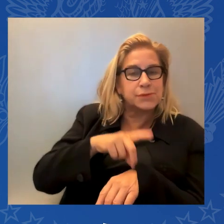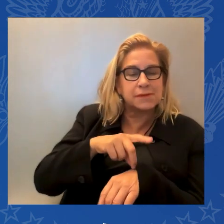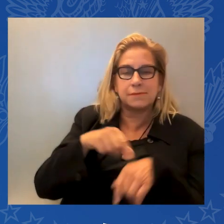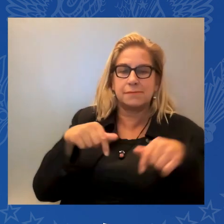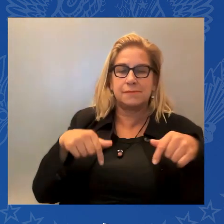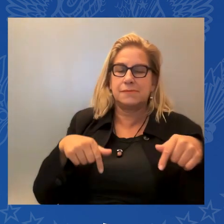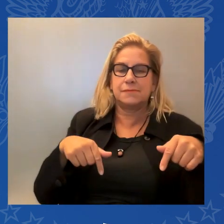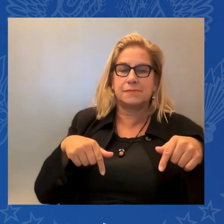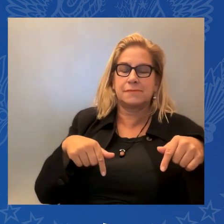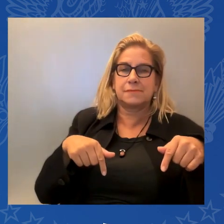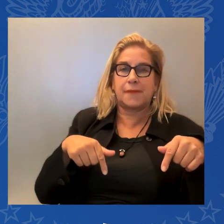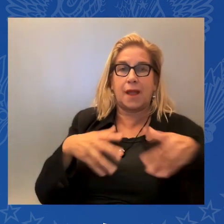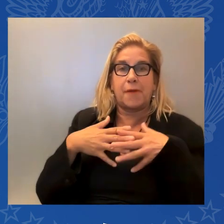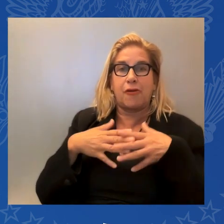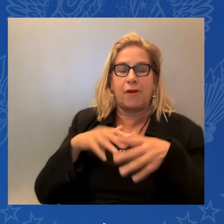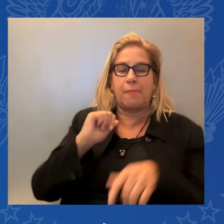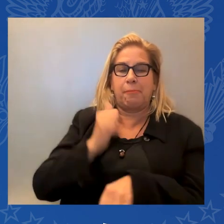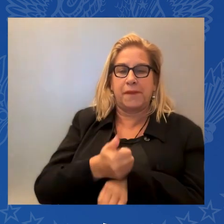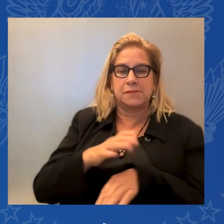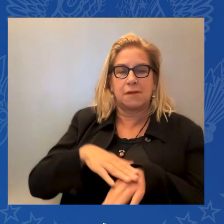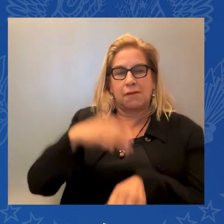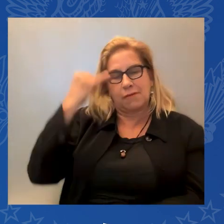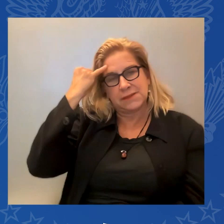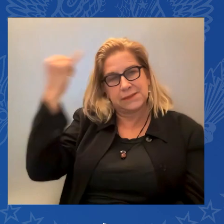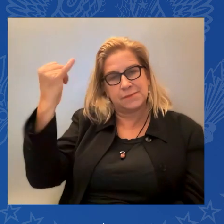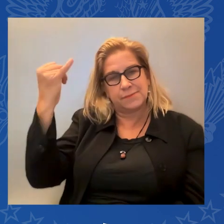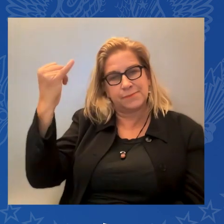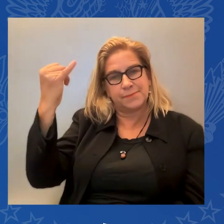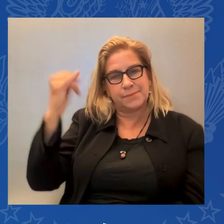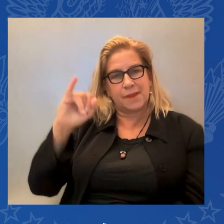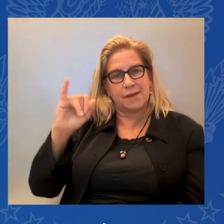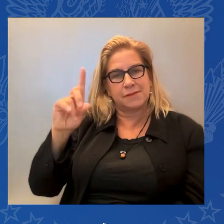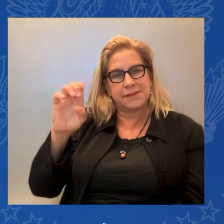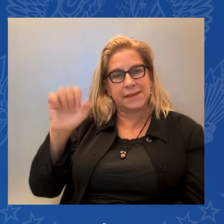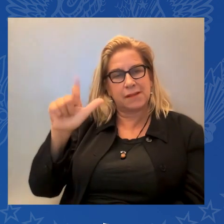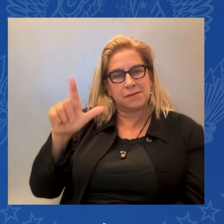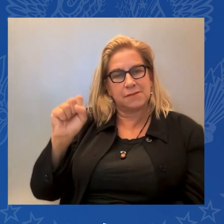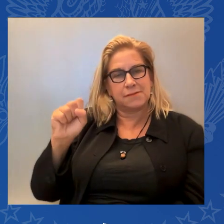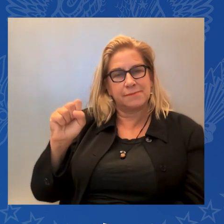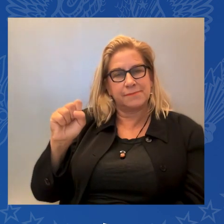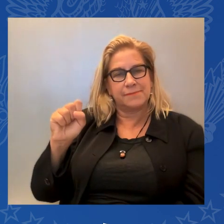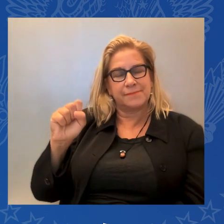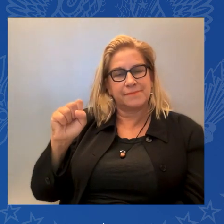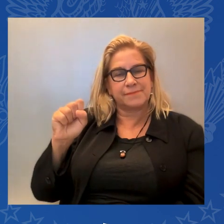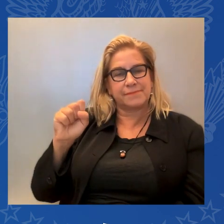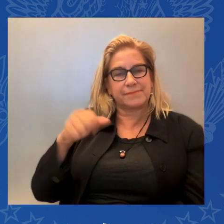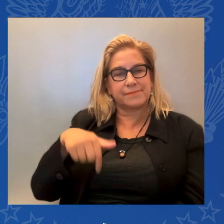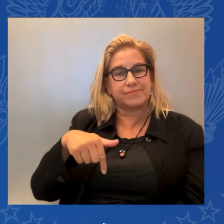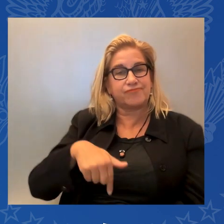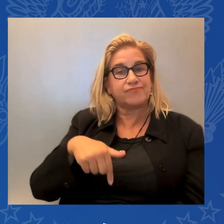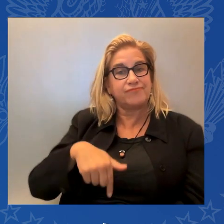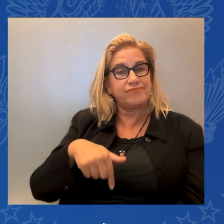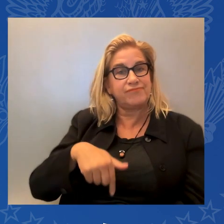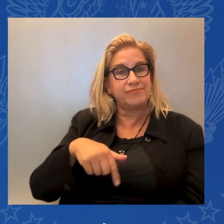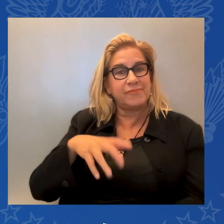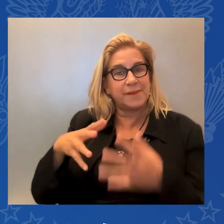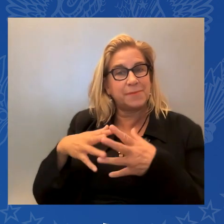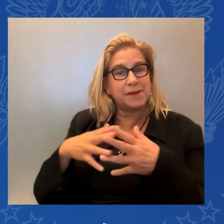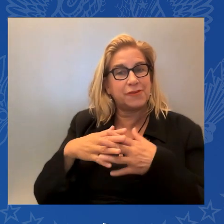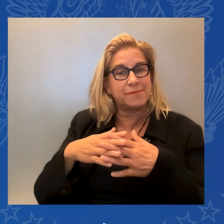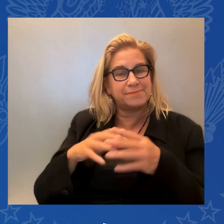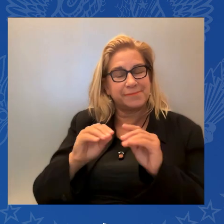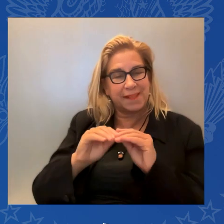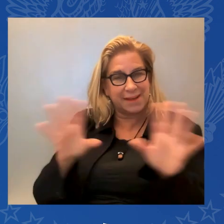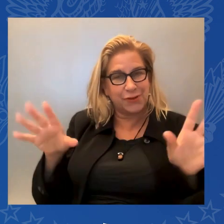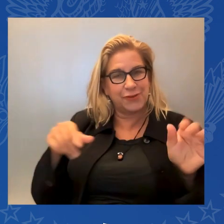We hold these truths to be self-evident, that all men and women are created equal, endowed by their creator with certain inalienable rights, life, liberty.